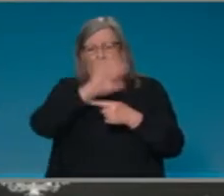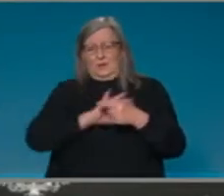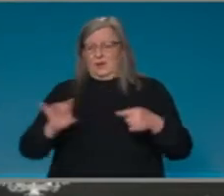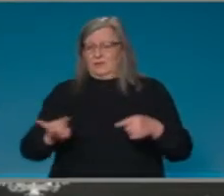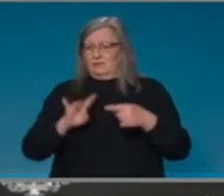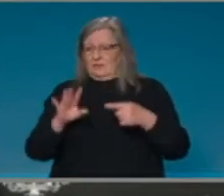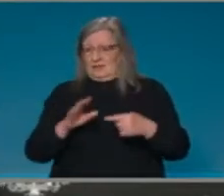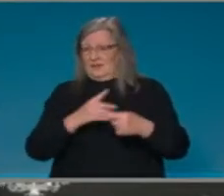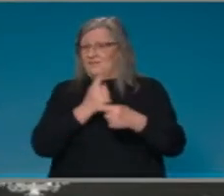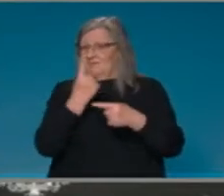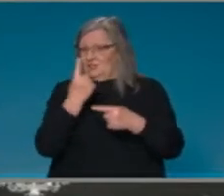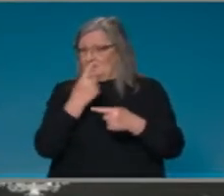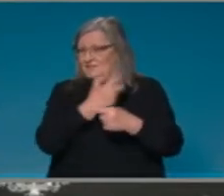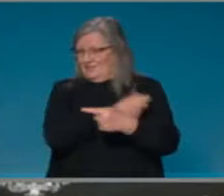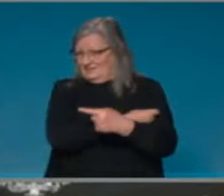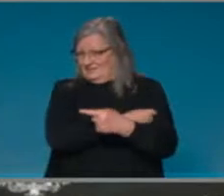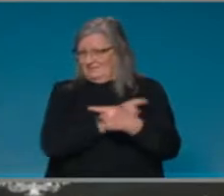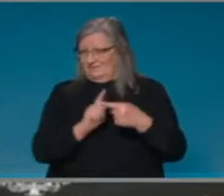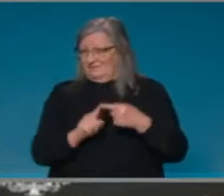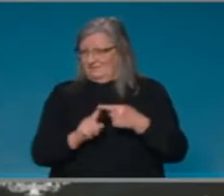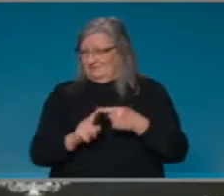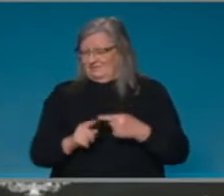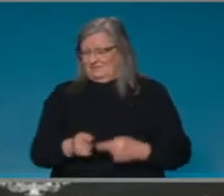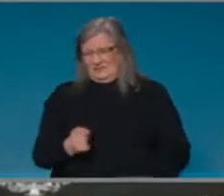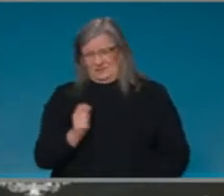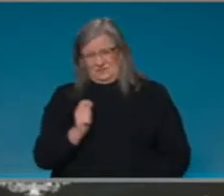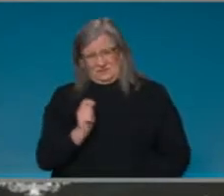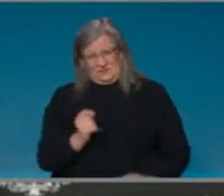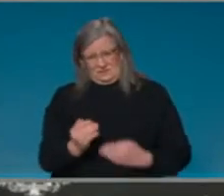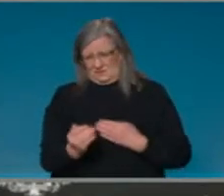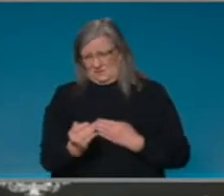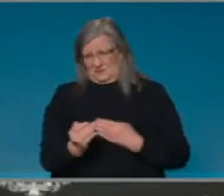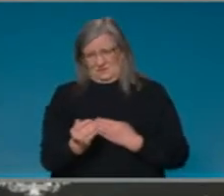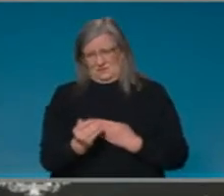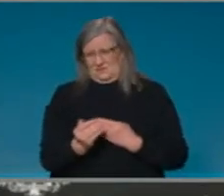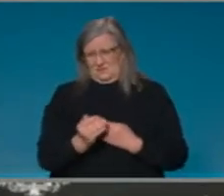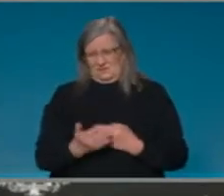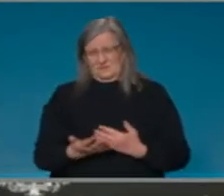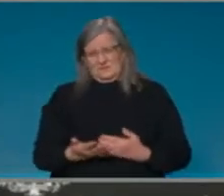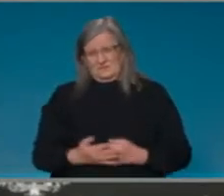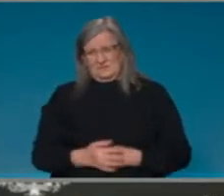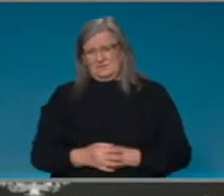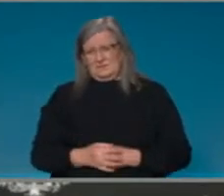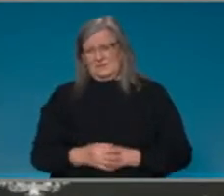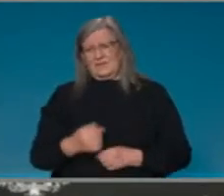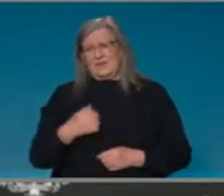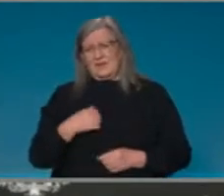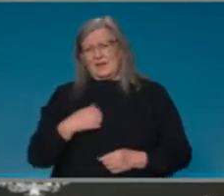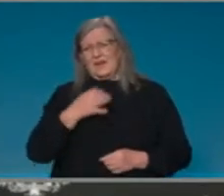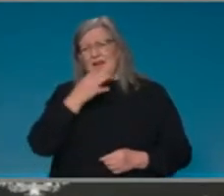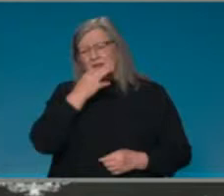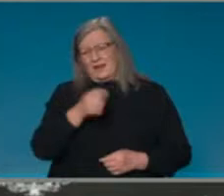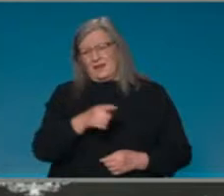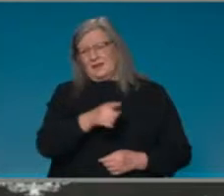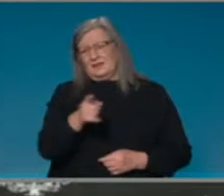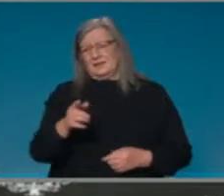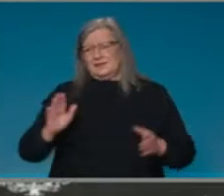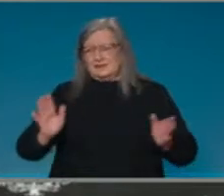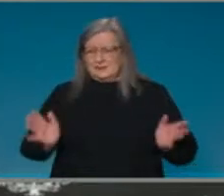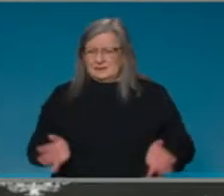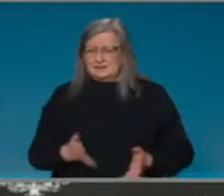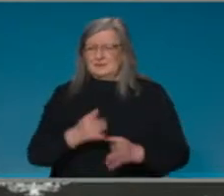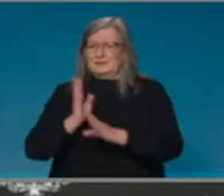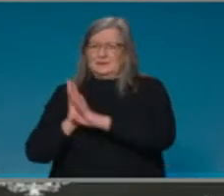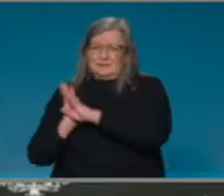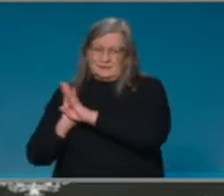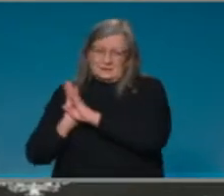rates. And so I urge everybody to keep coming forward. New vaccines are